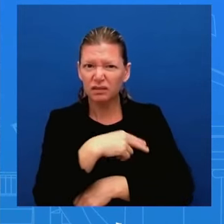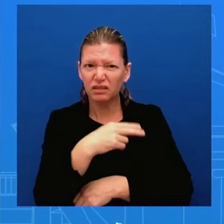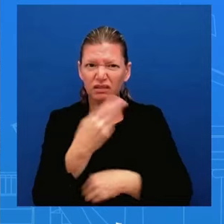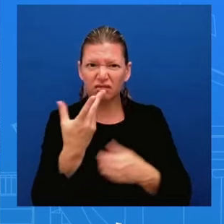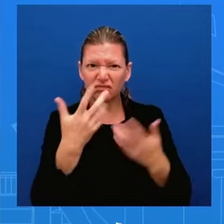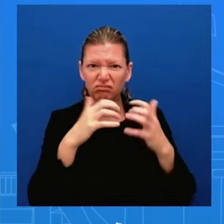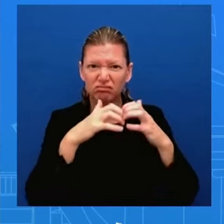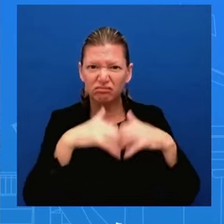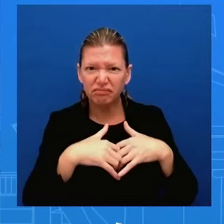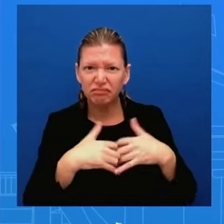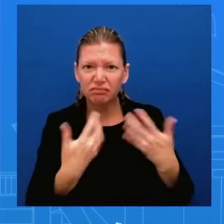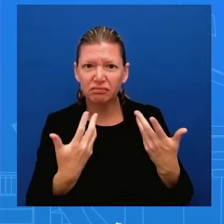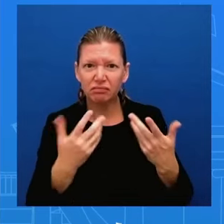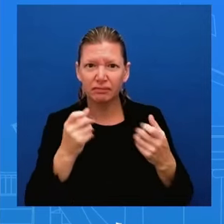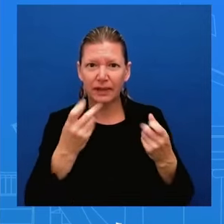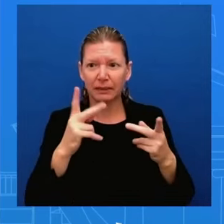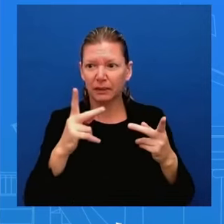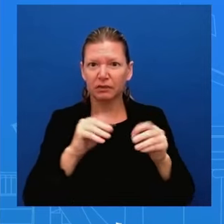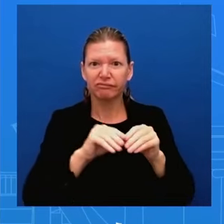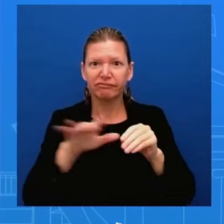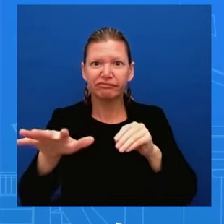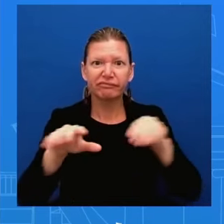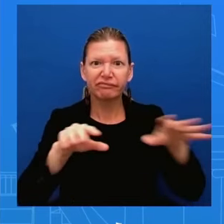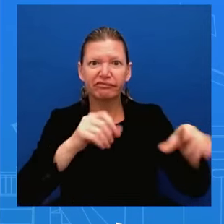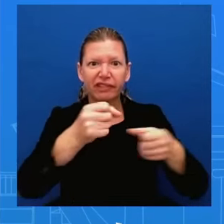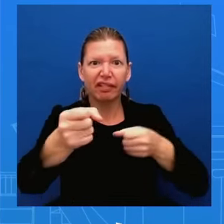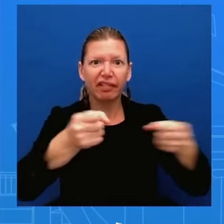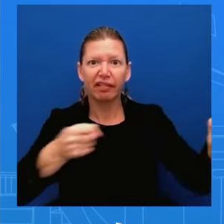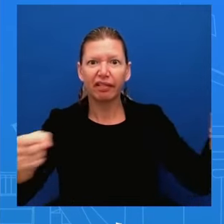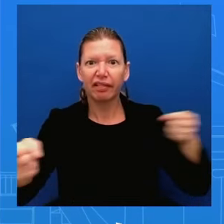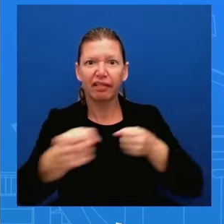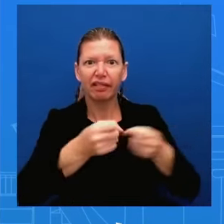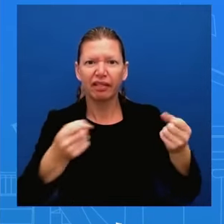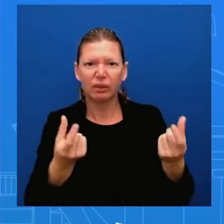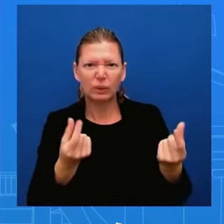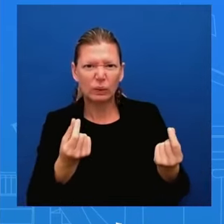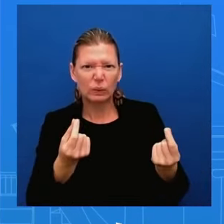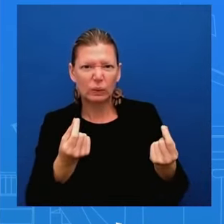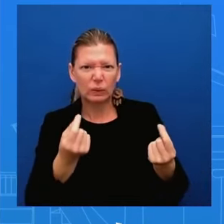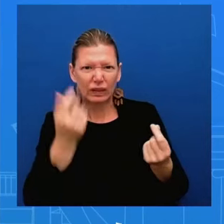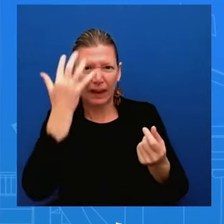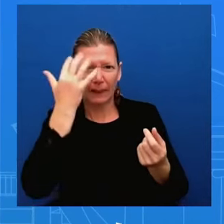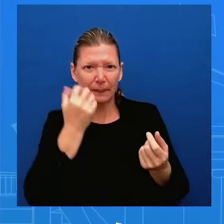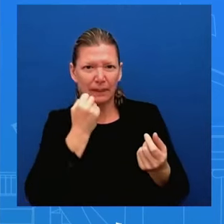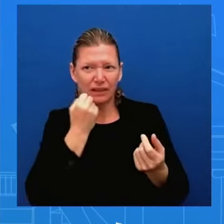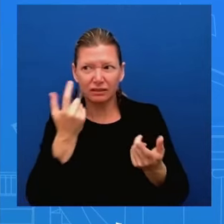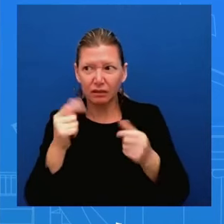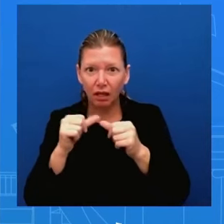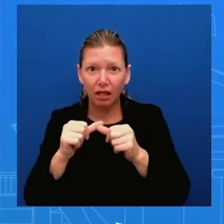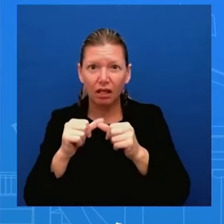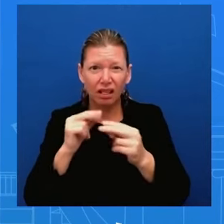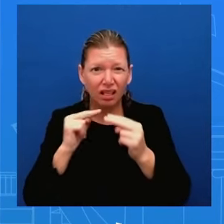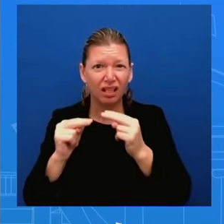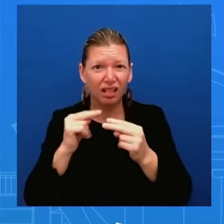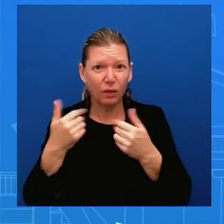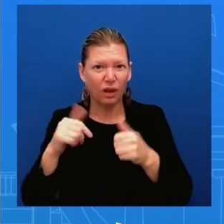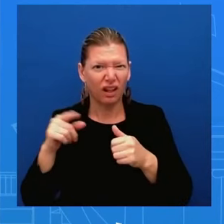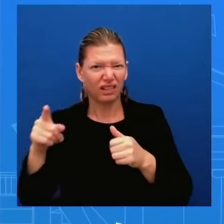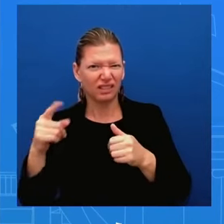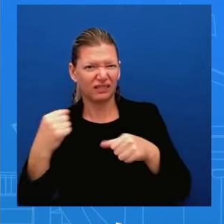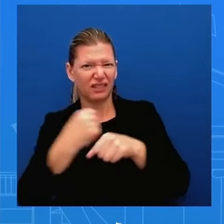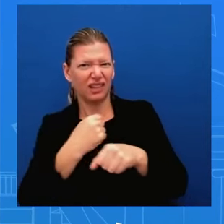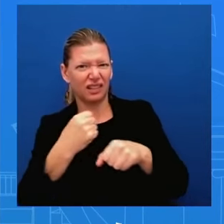look um it is we believe incredibly important and critical to get to the